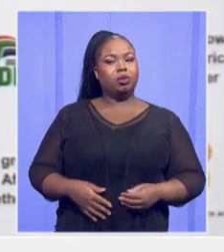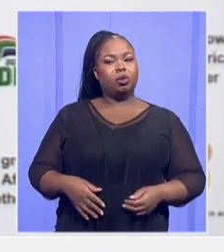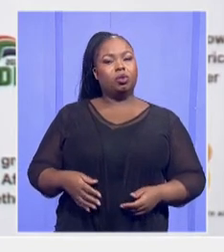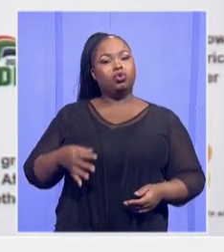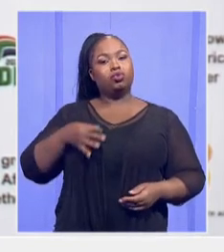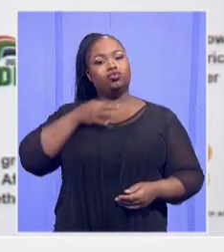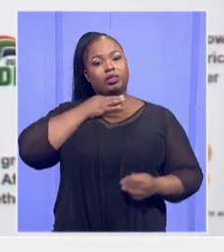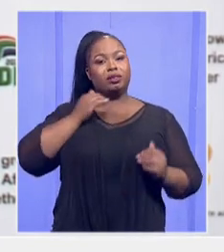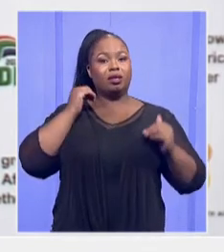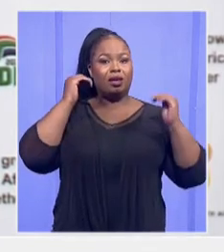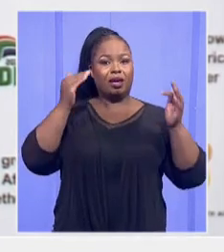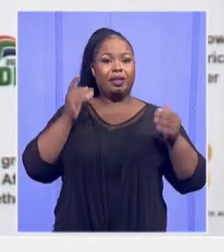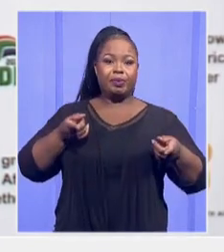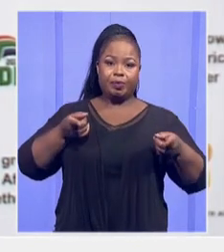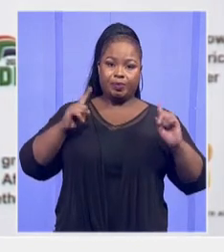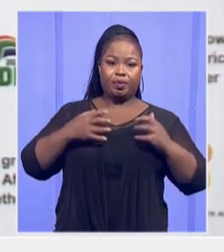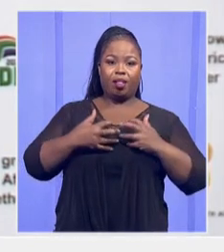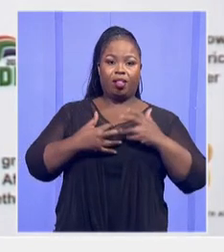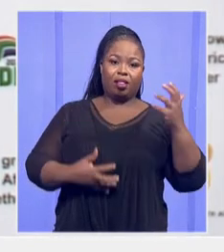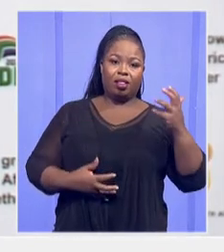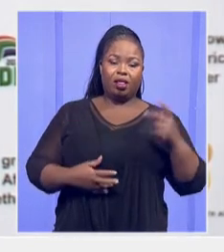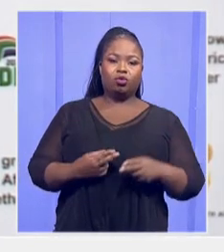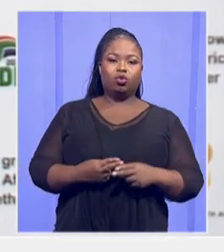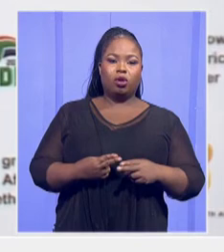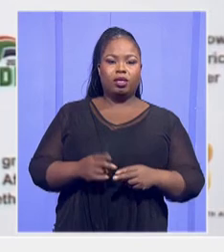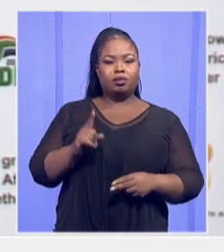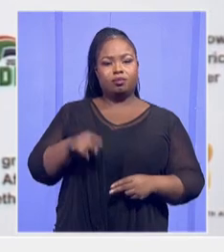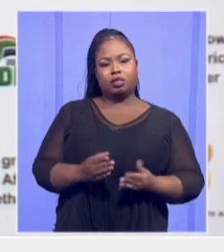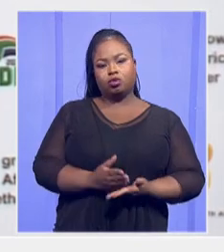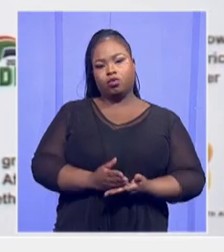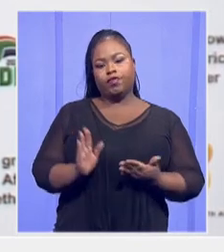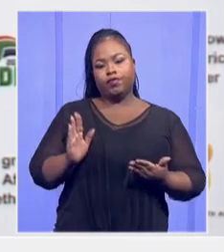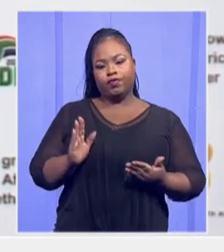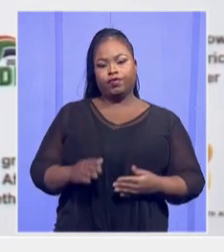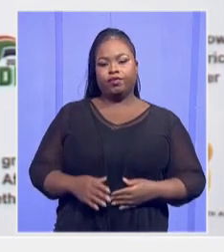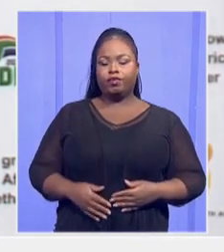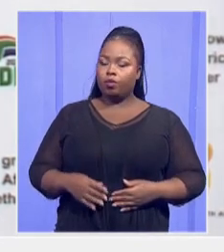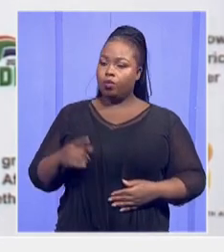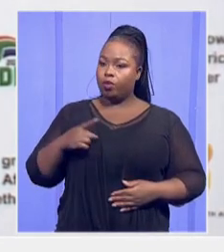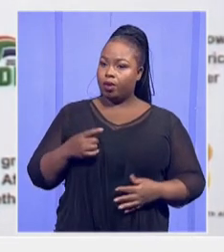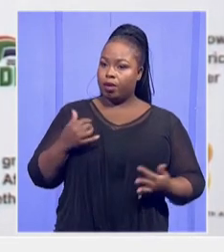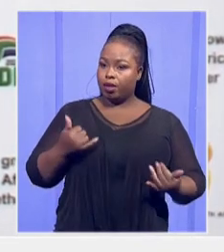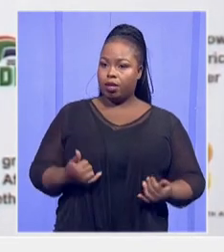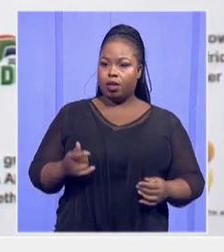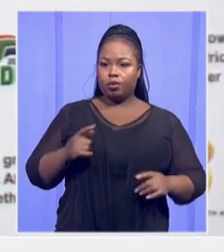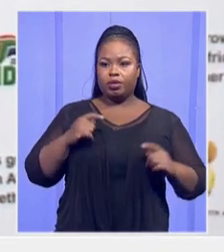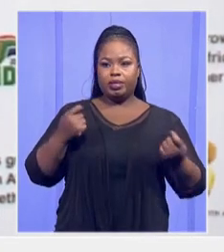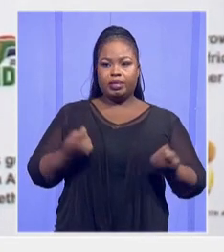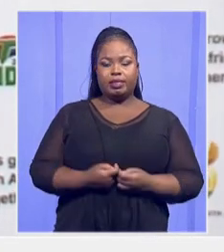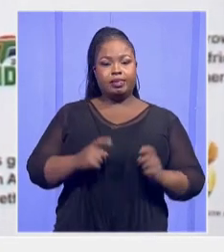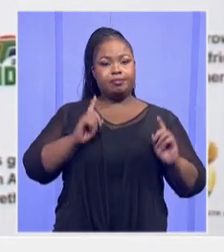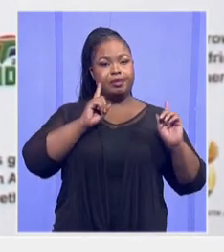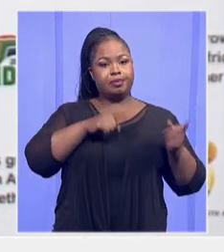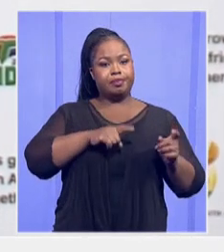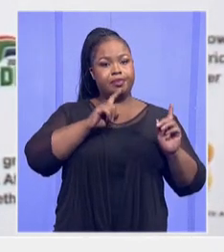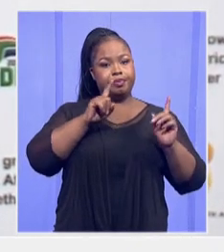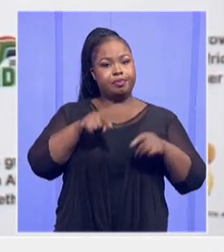Minister, is for that reason that we have got various teams that go out to provinces